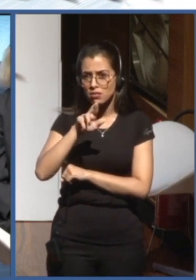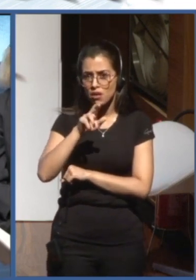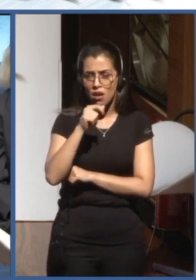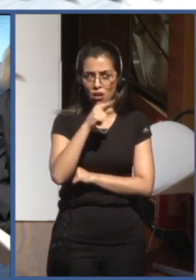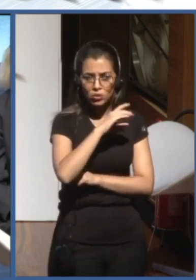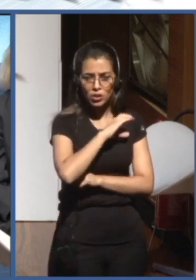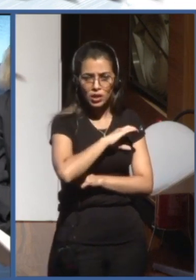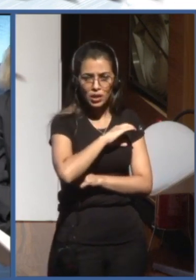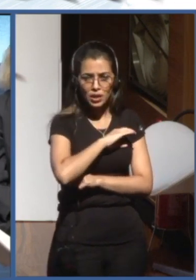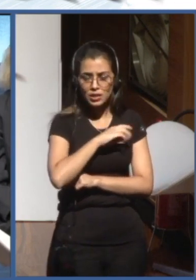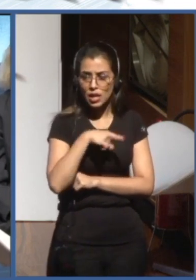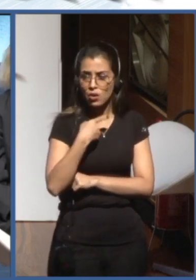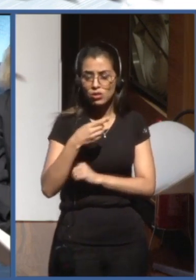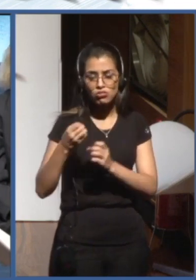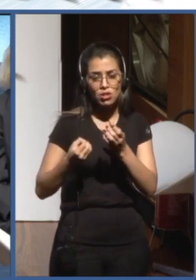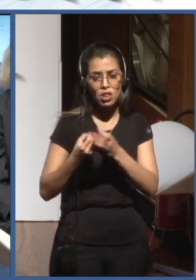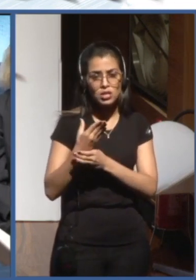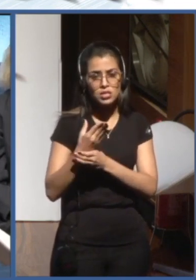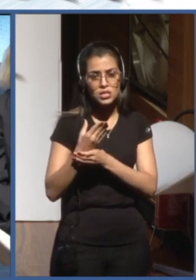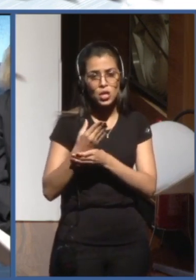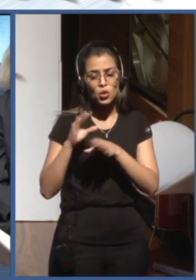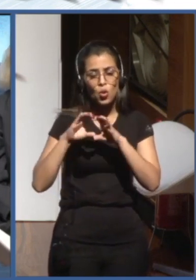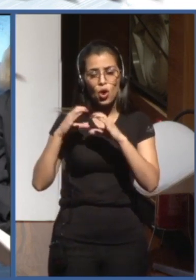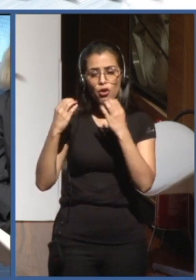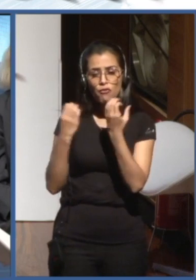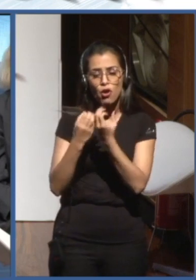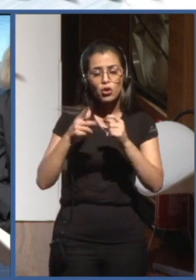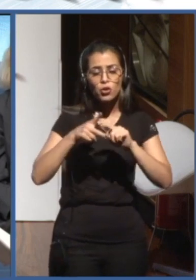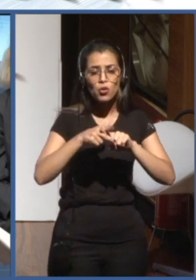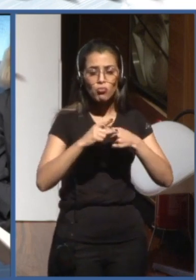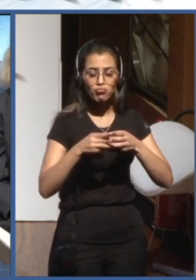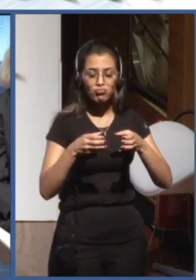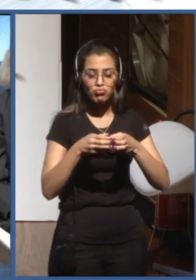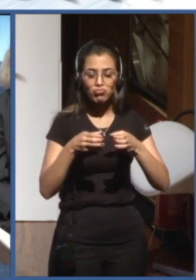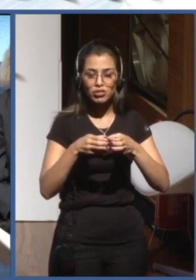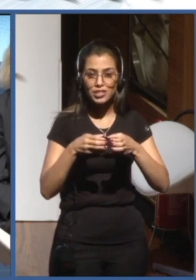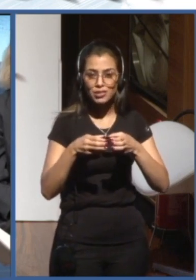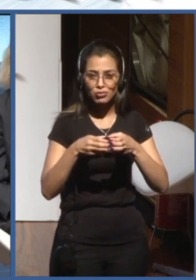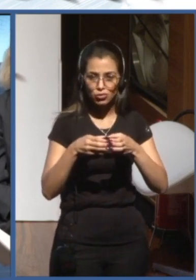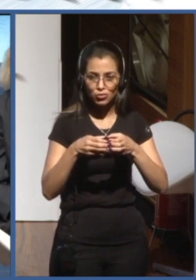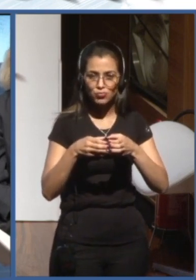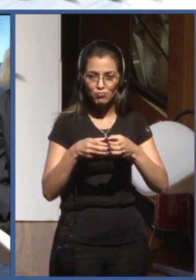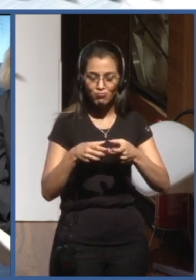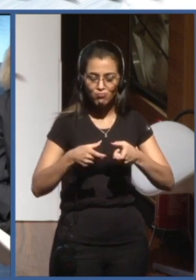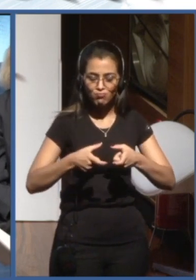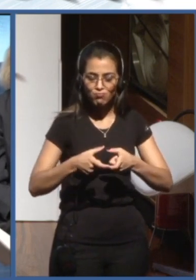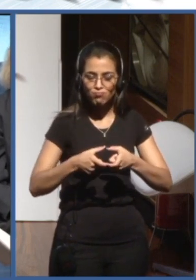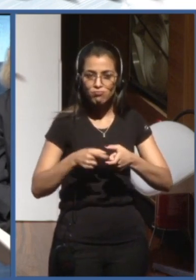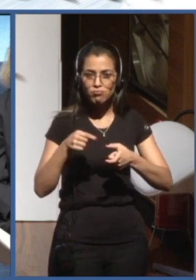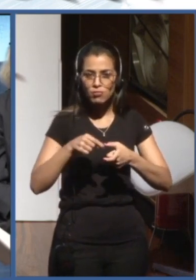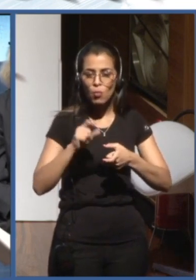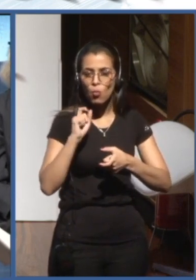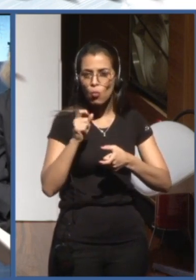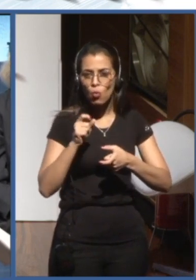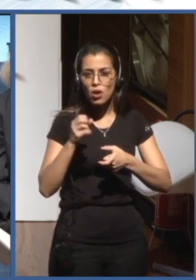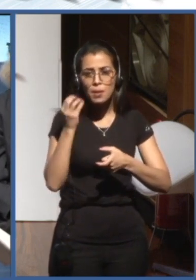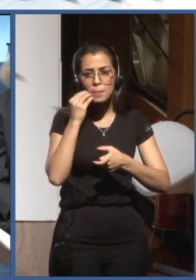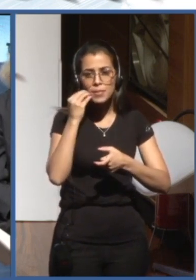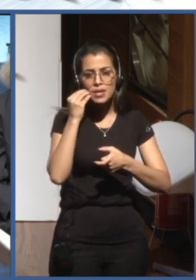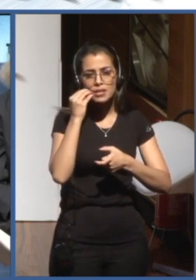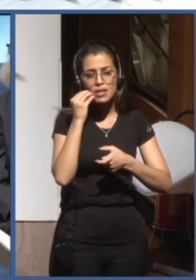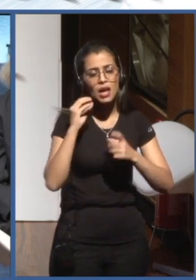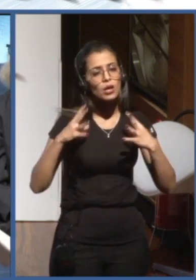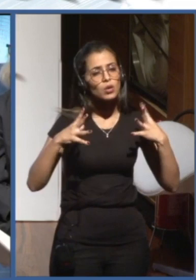of course you know the civic forum by its name has a big emphasis on civic engagement but it means also it's open you know to policy